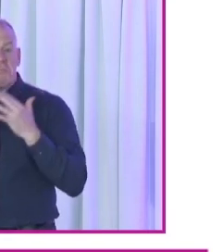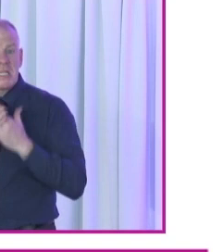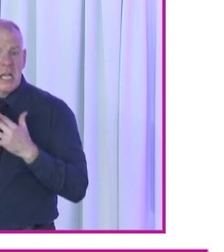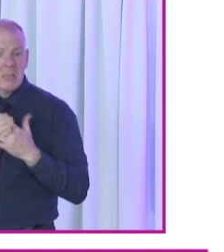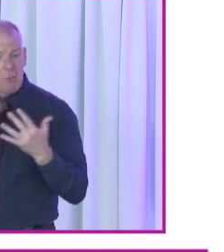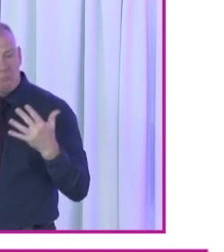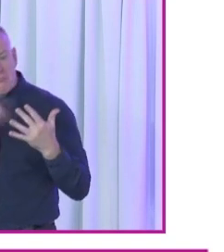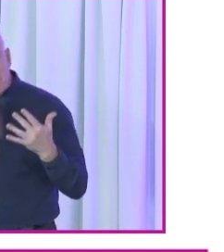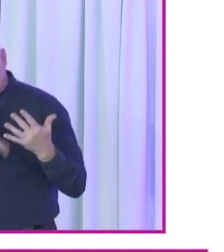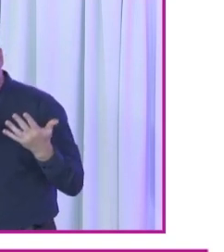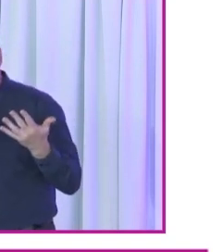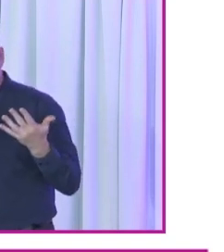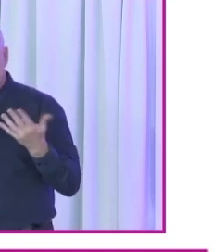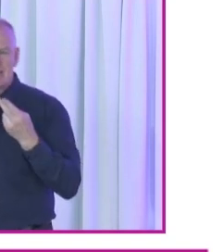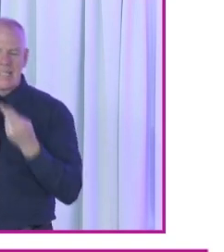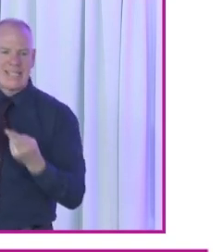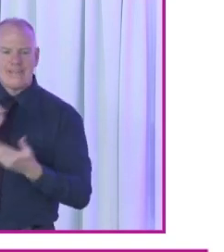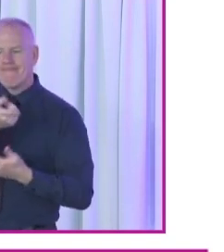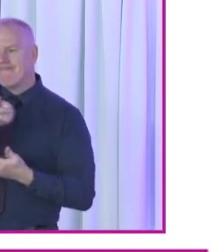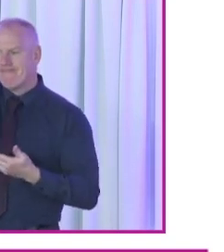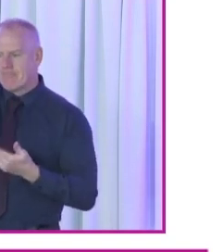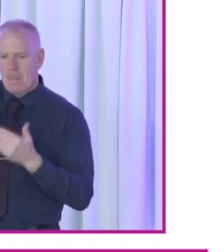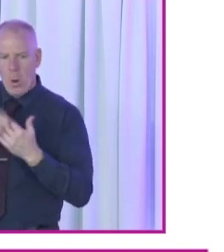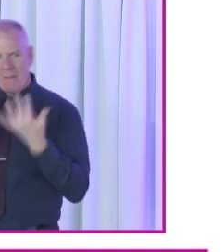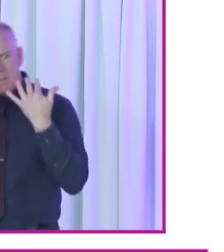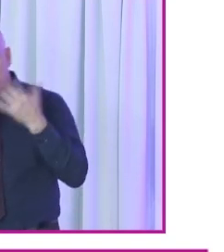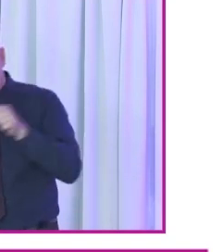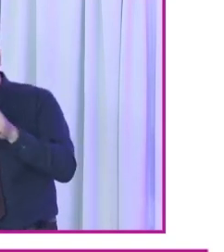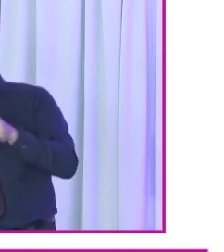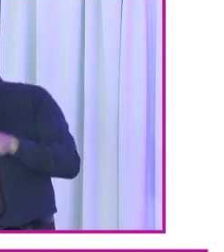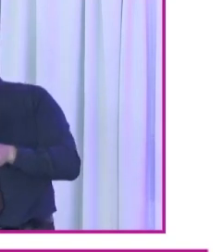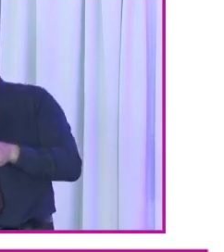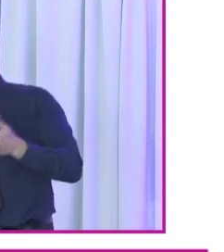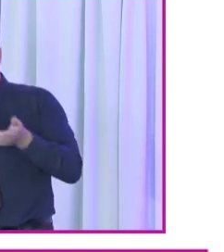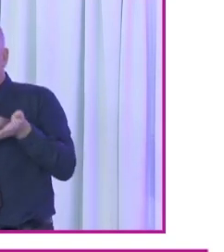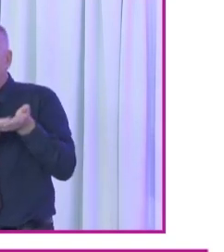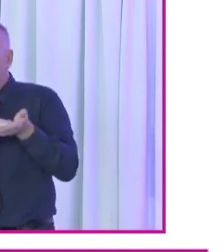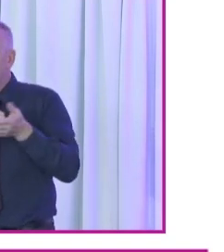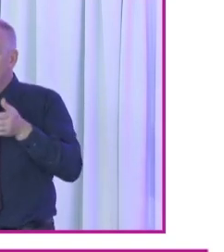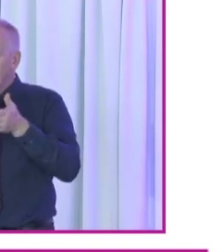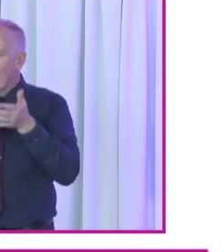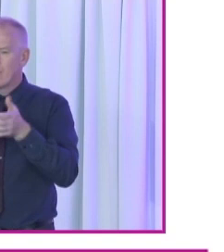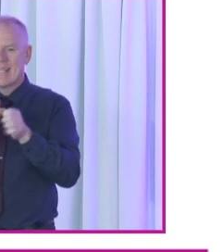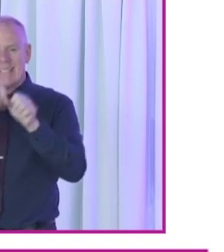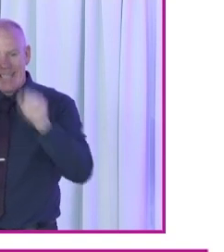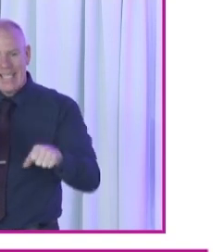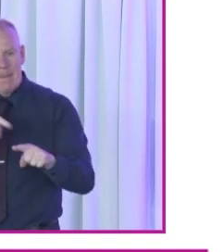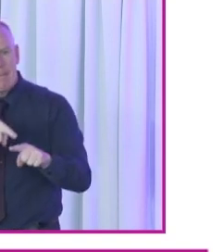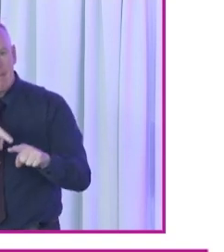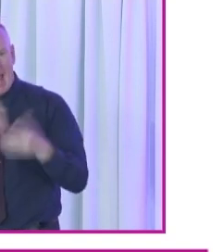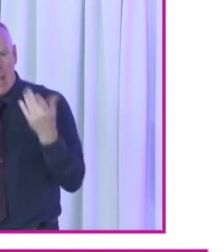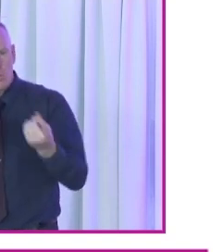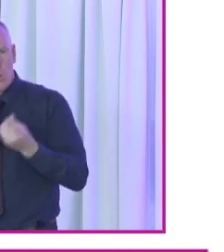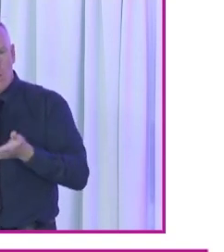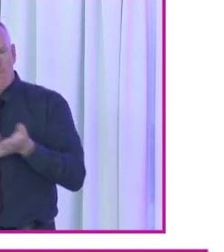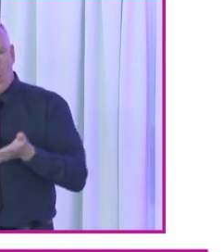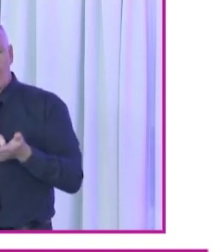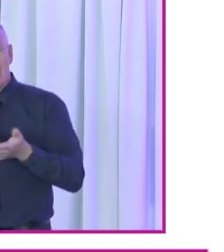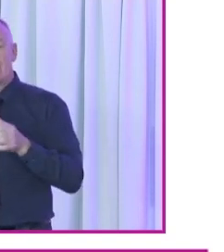people requiring more information around actually using the voting system, especially perhaps around